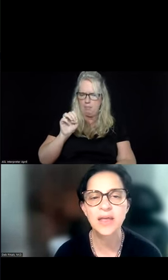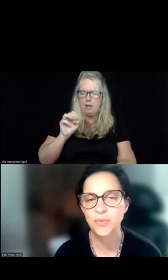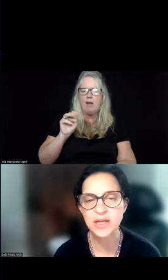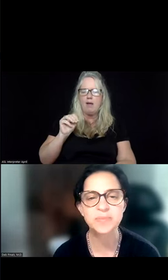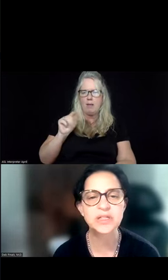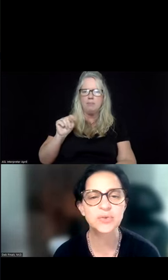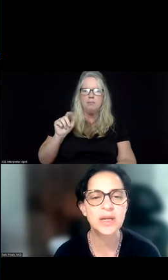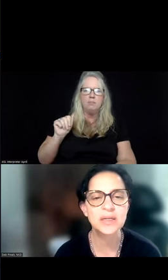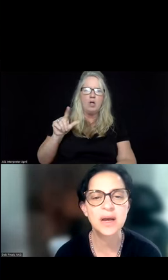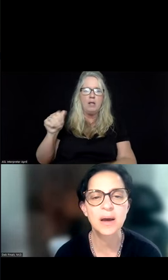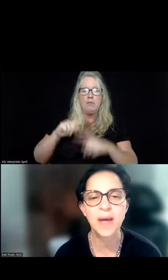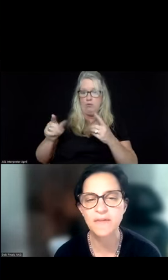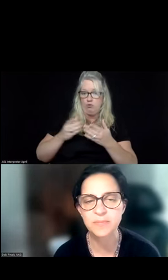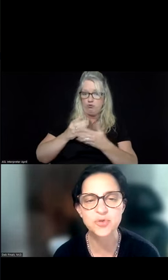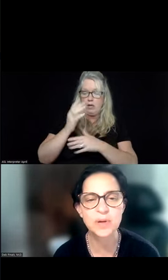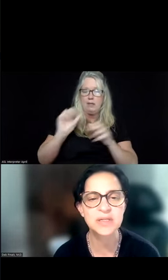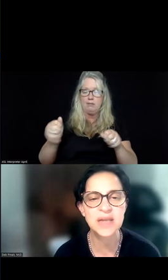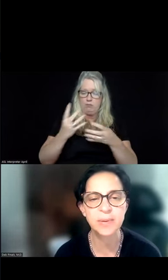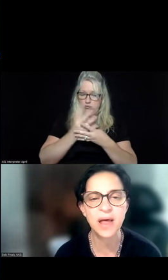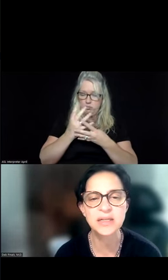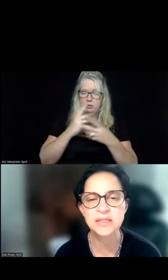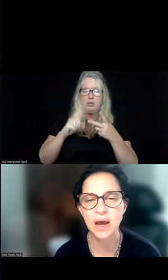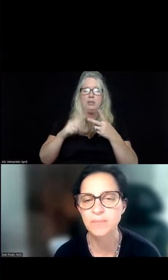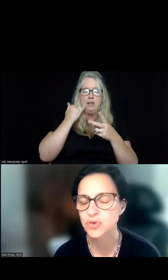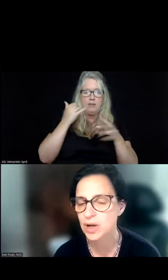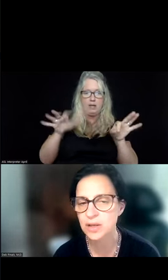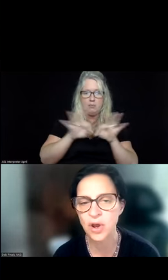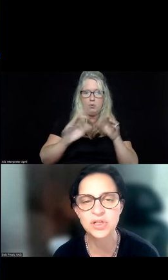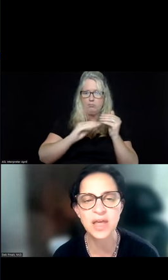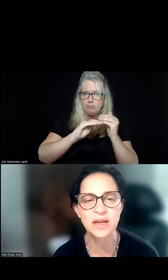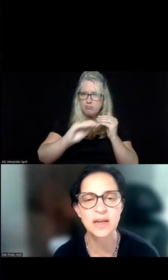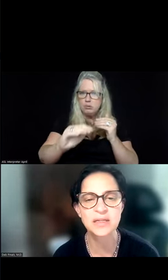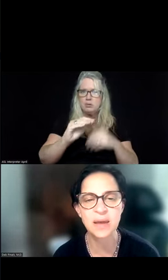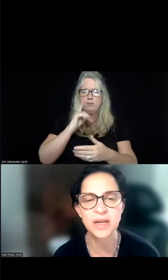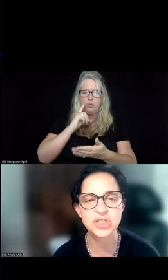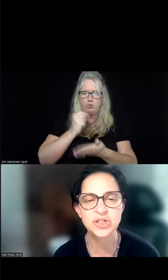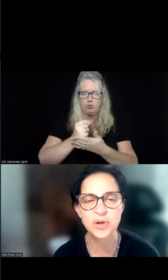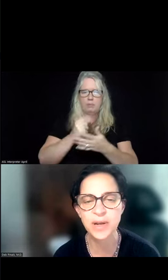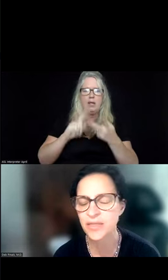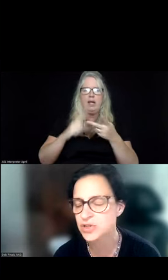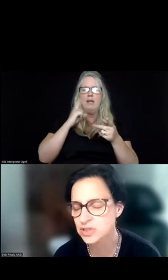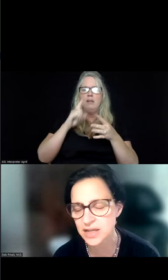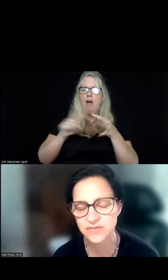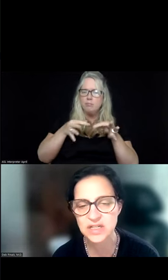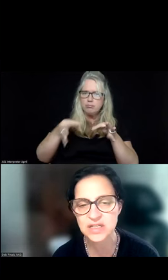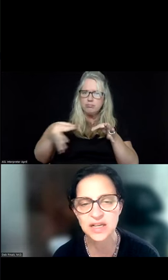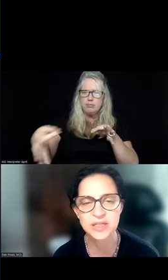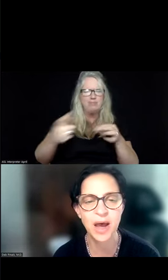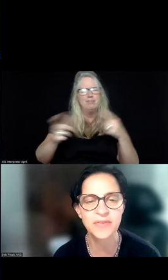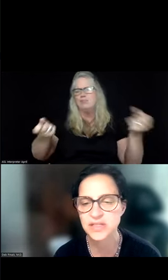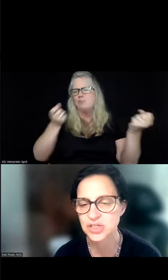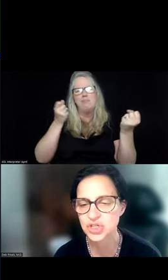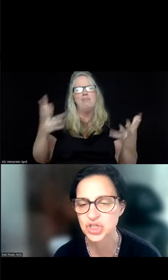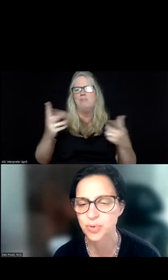Again, the right to be screened, having treatment stabilized, no delay in examination and treatment. And there's lots of details